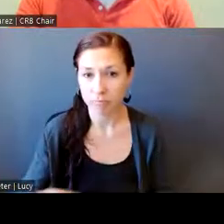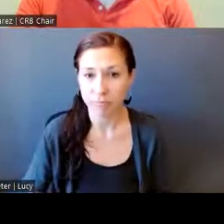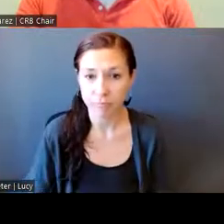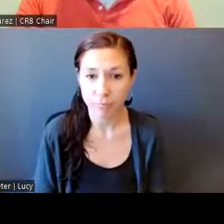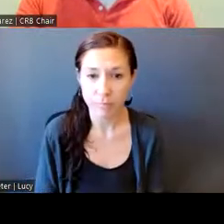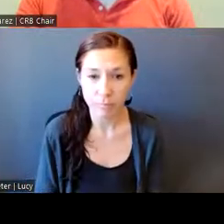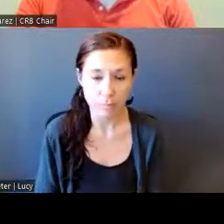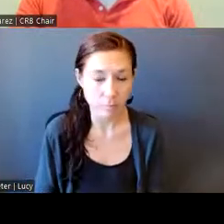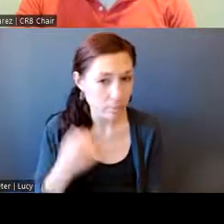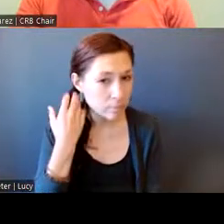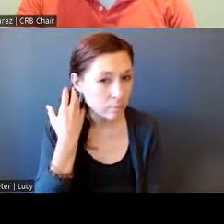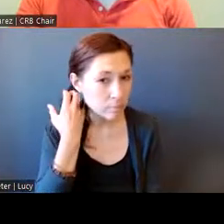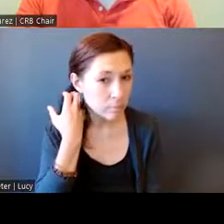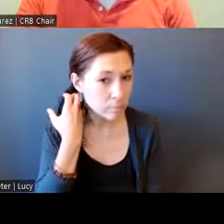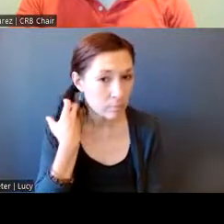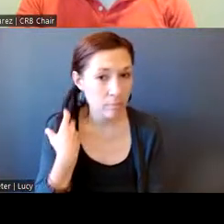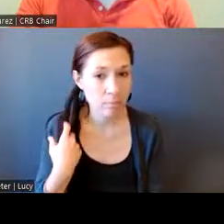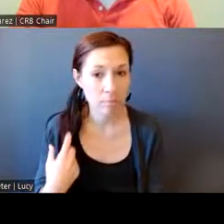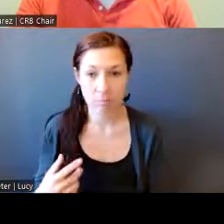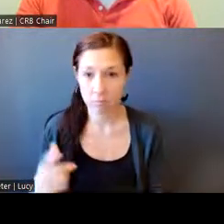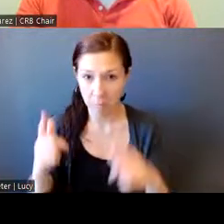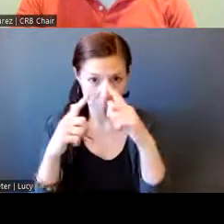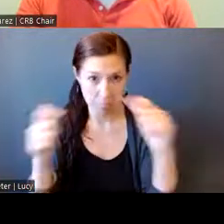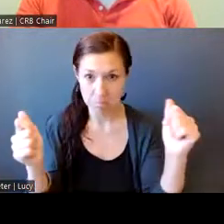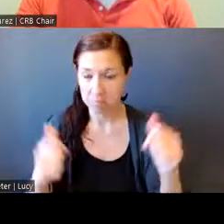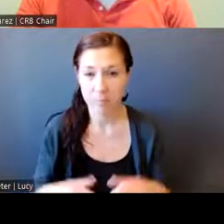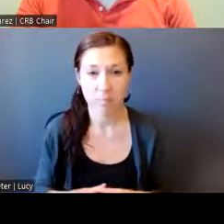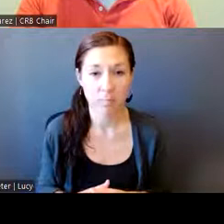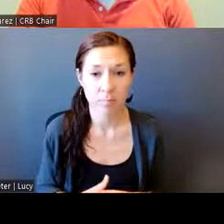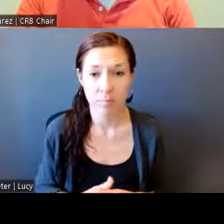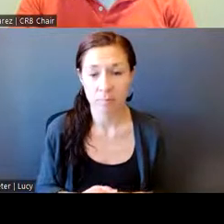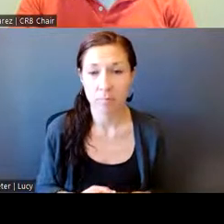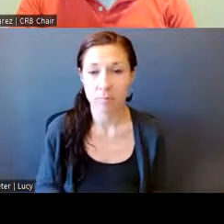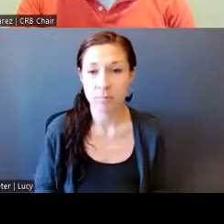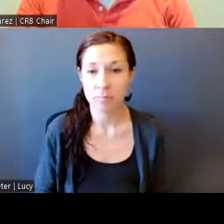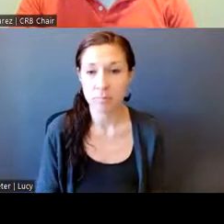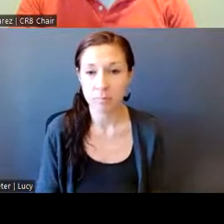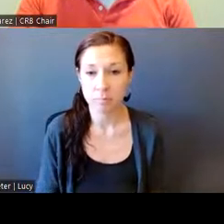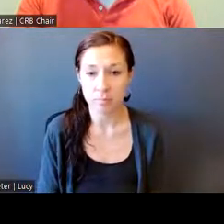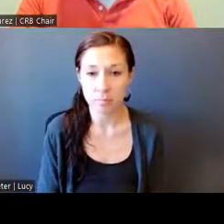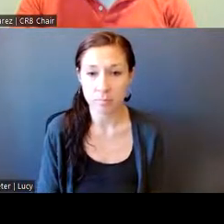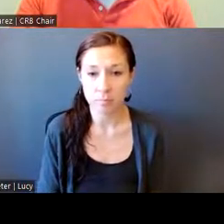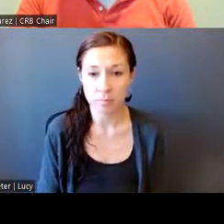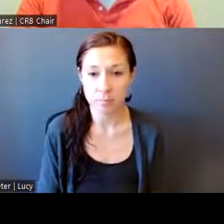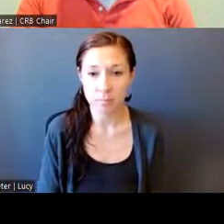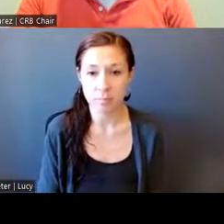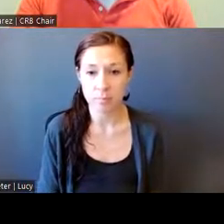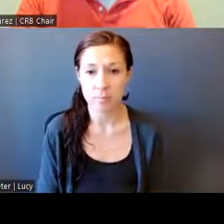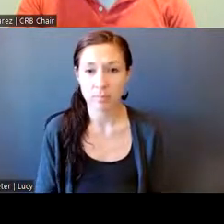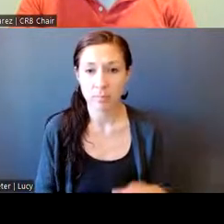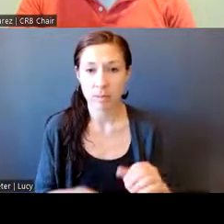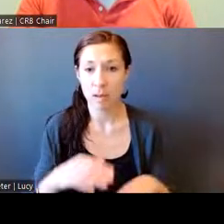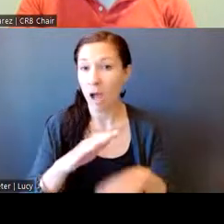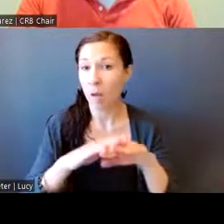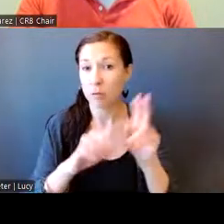feel free to speak as much minute and a half to two minutes.